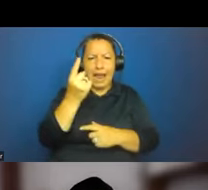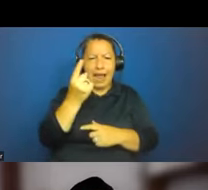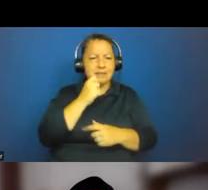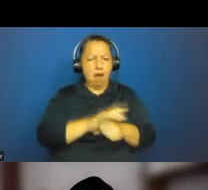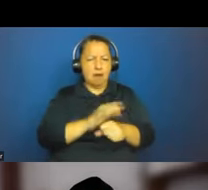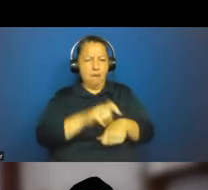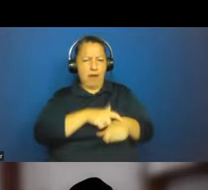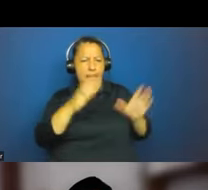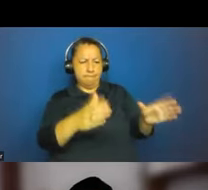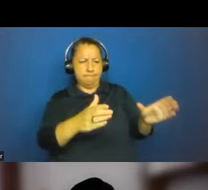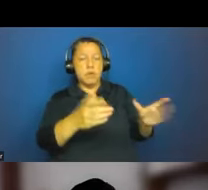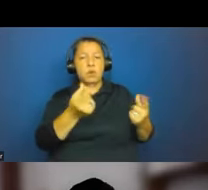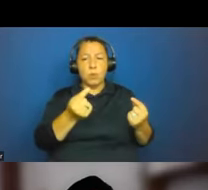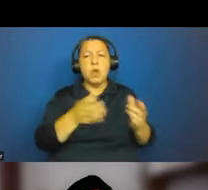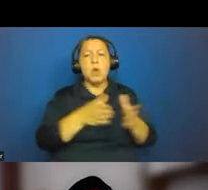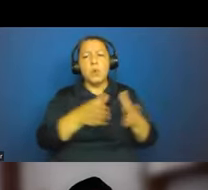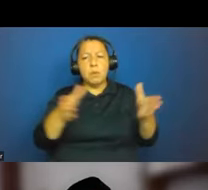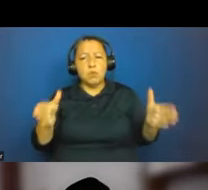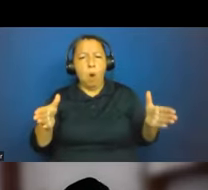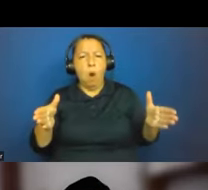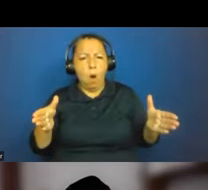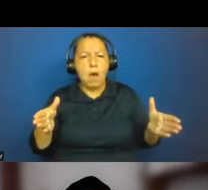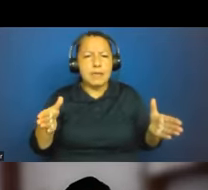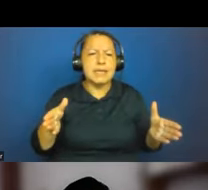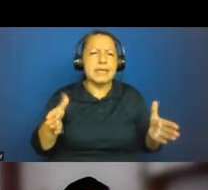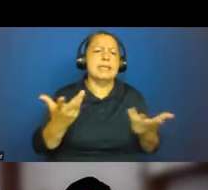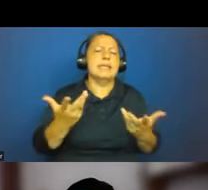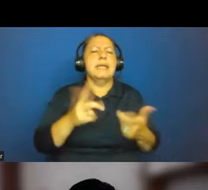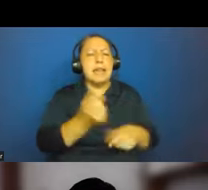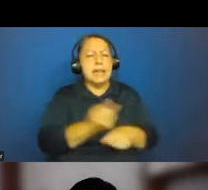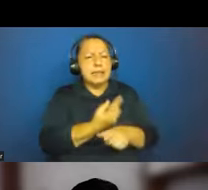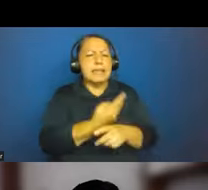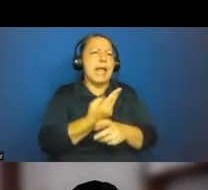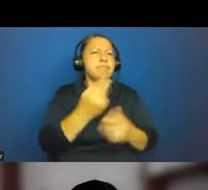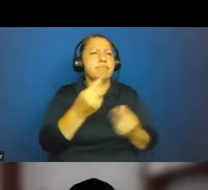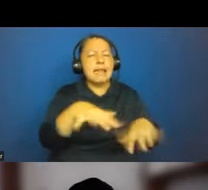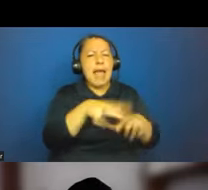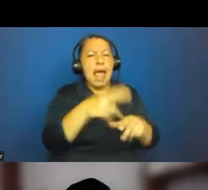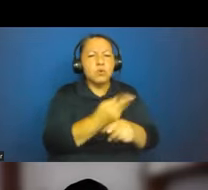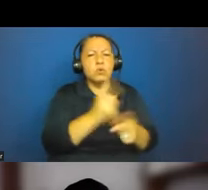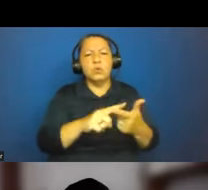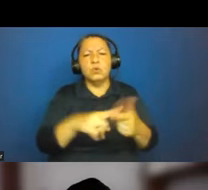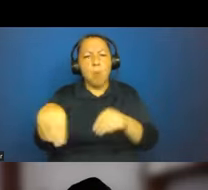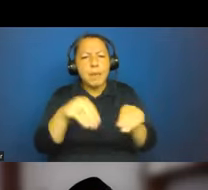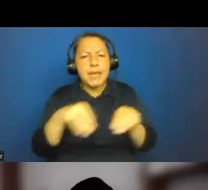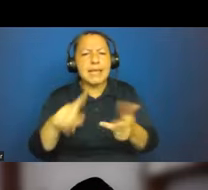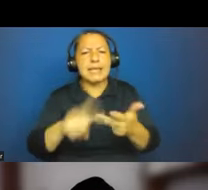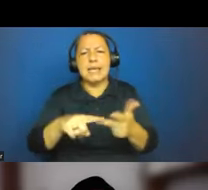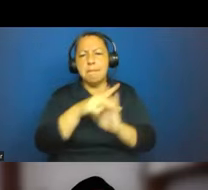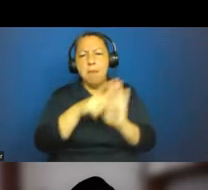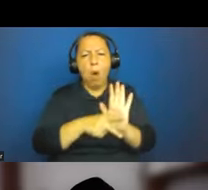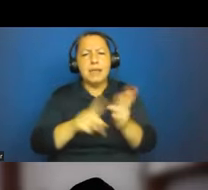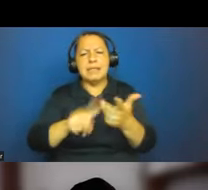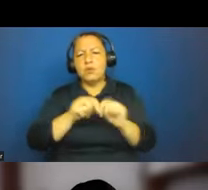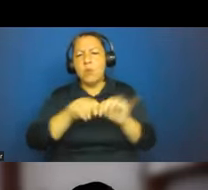temporal and spatial context, looking at land use, mobility, policy, transmission over hundreds of years. And